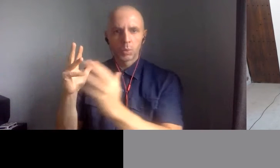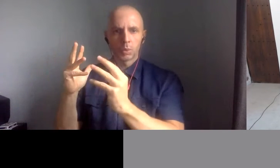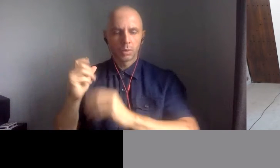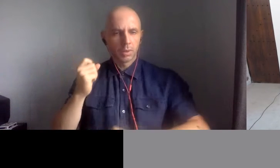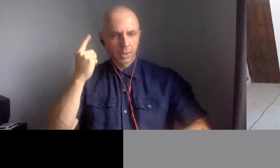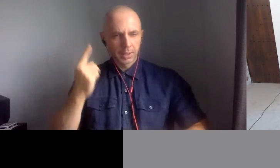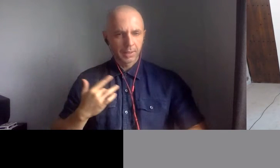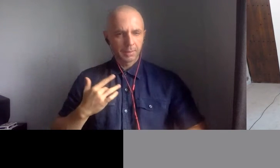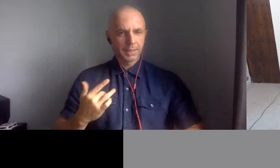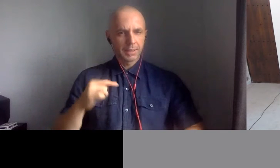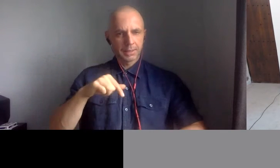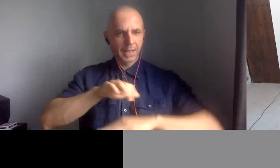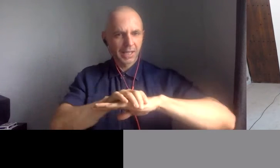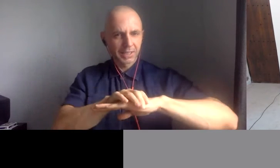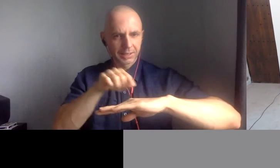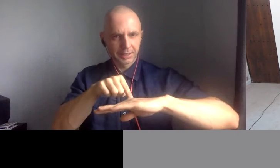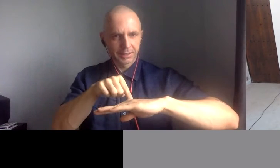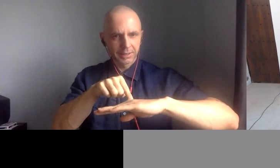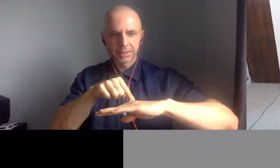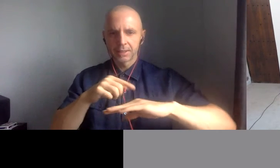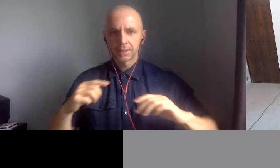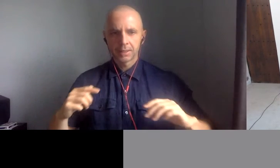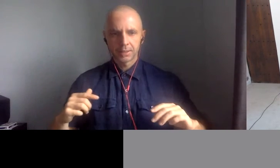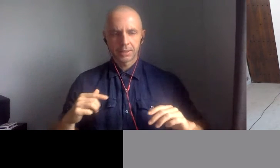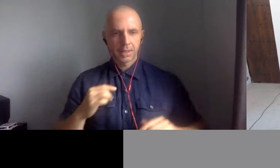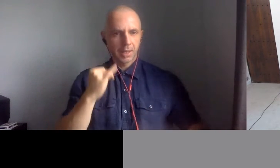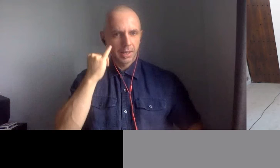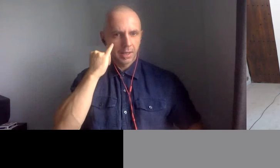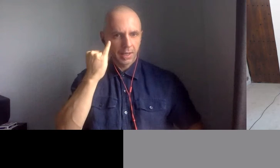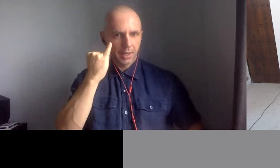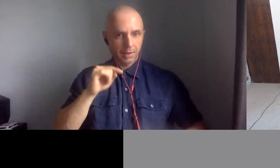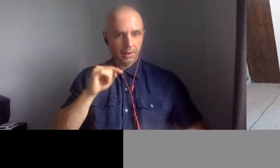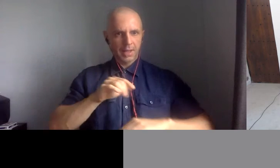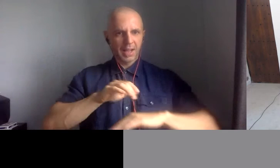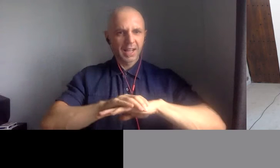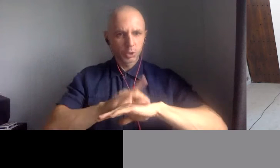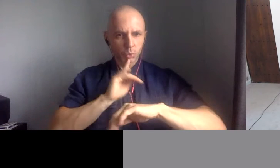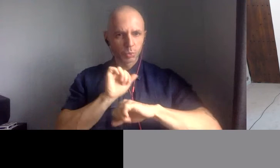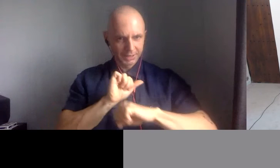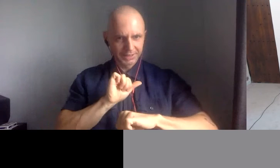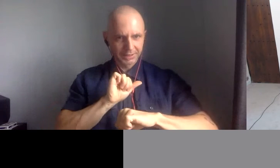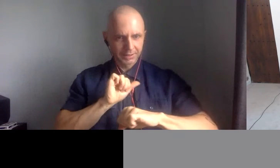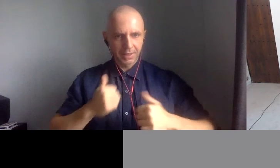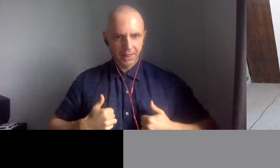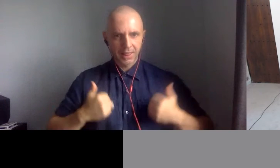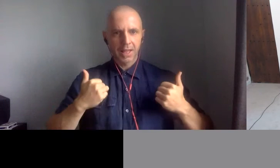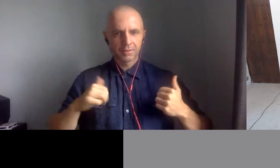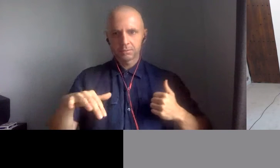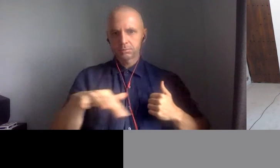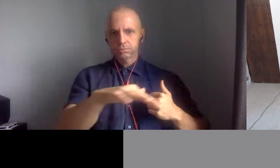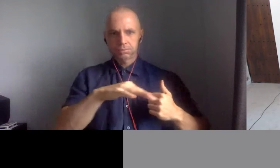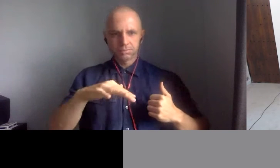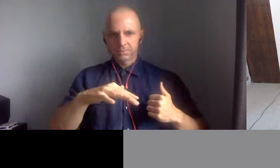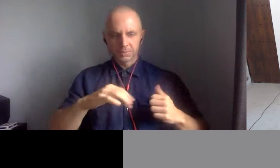urban centers, and an imaginary England, which is a green and pleasant land of gentle rolling hills. And